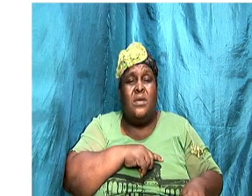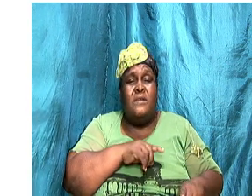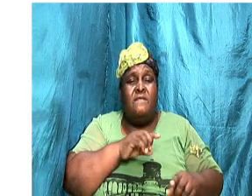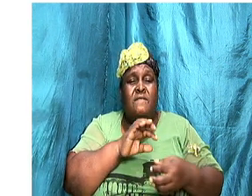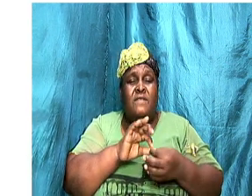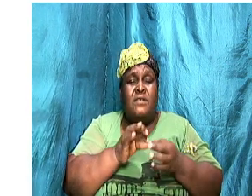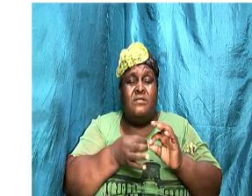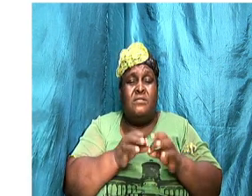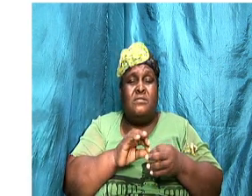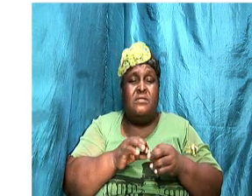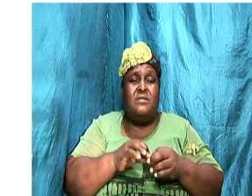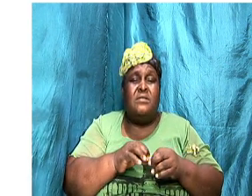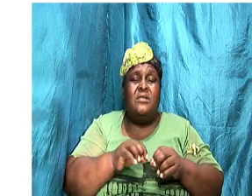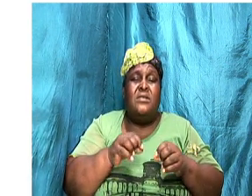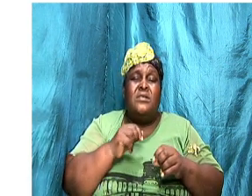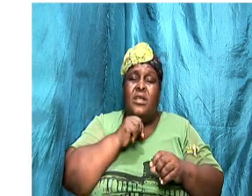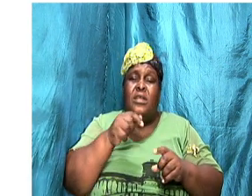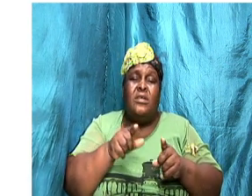and